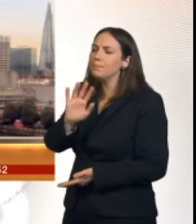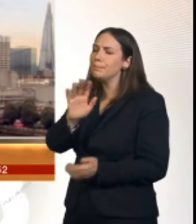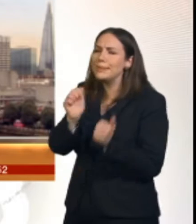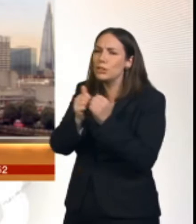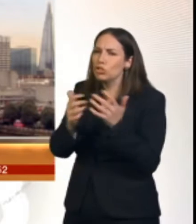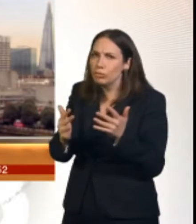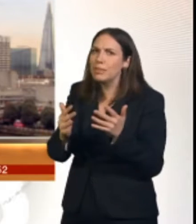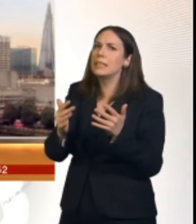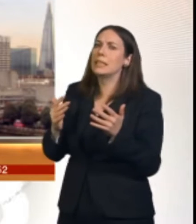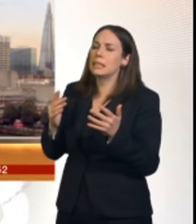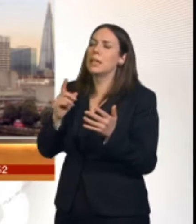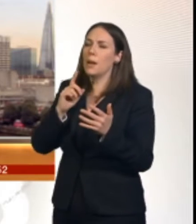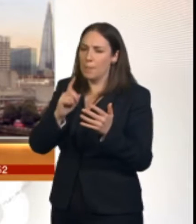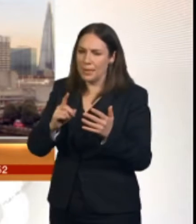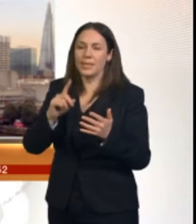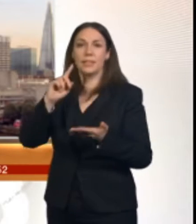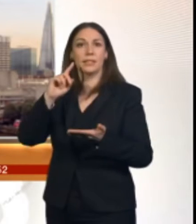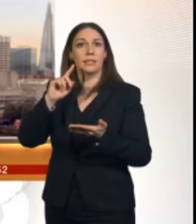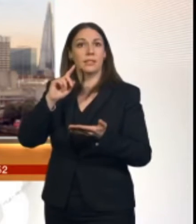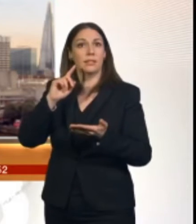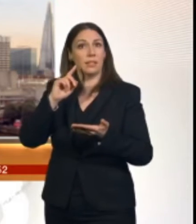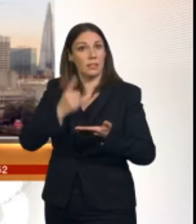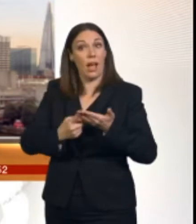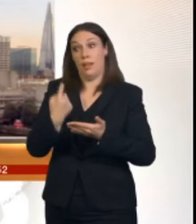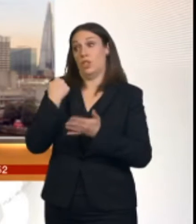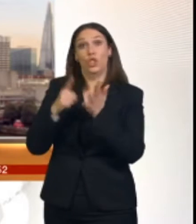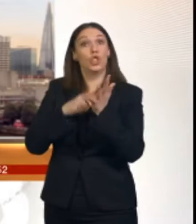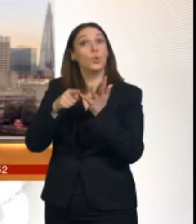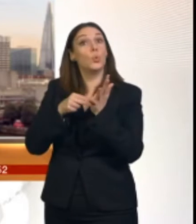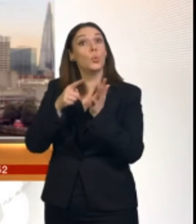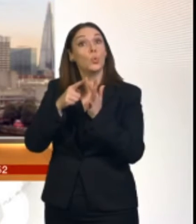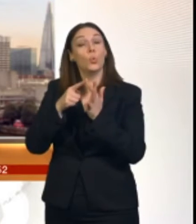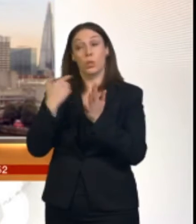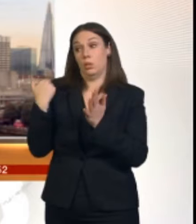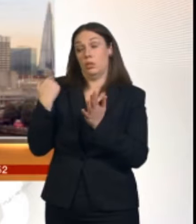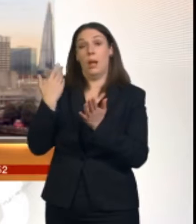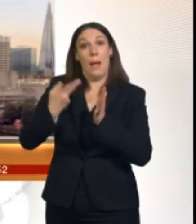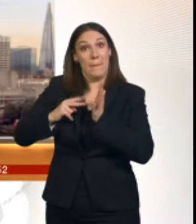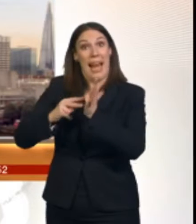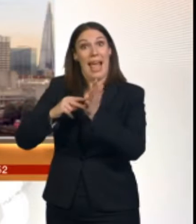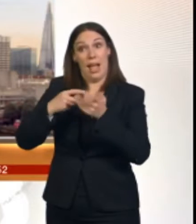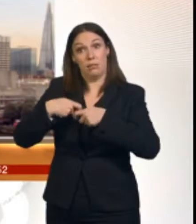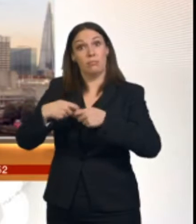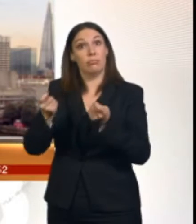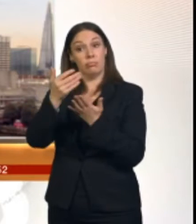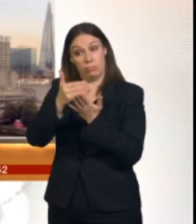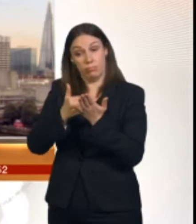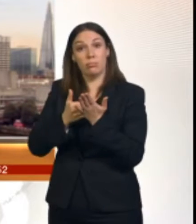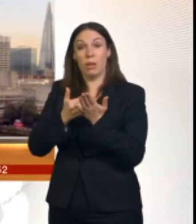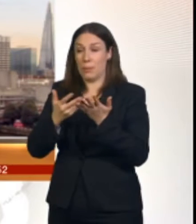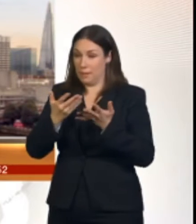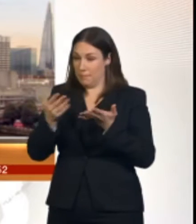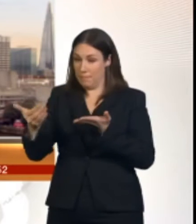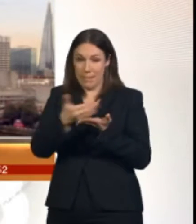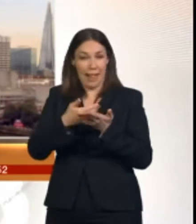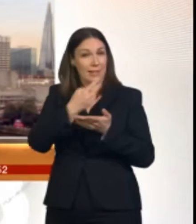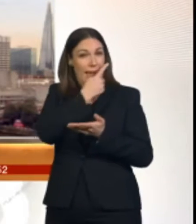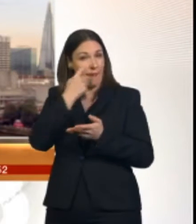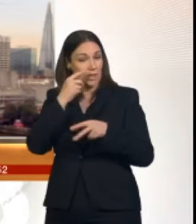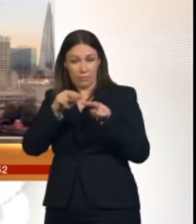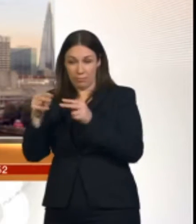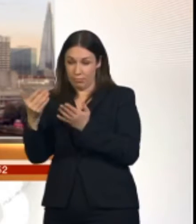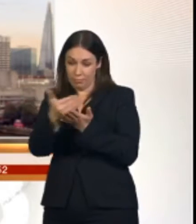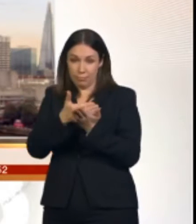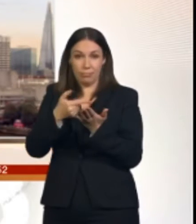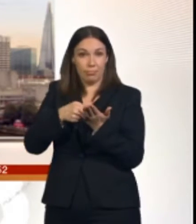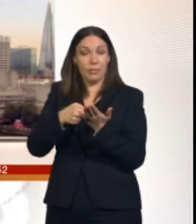we set out our plans in June this year. We set out the evidence and our concerns. We've weighed this up carefully. And today